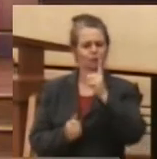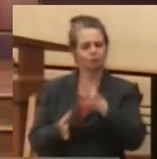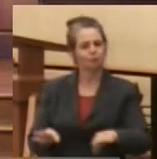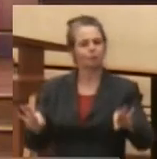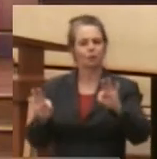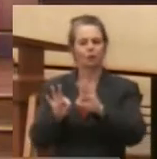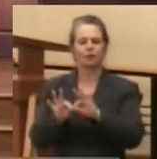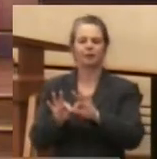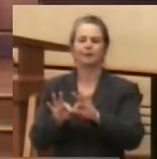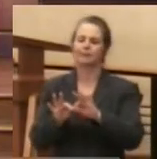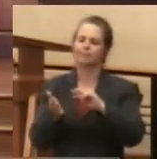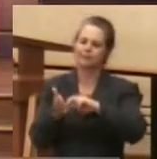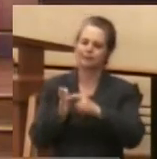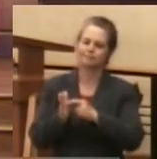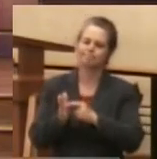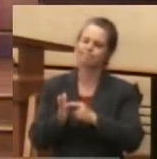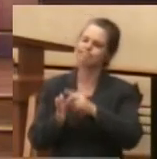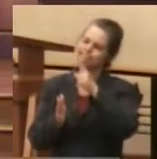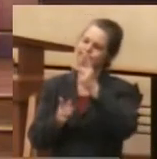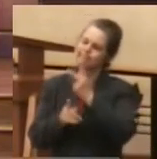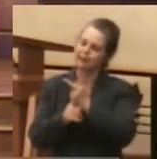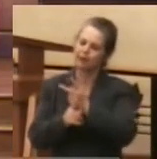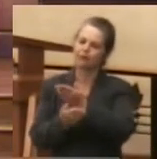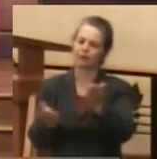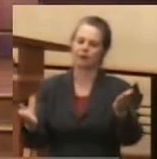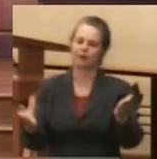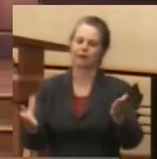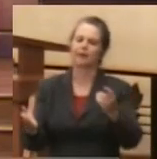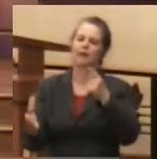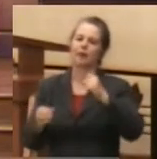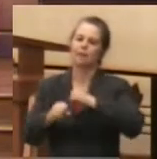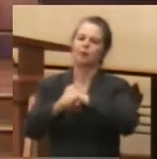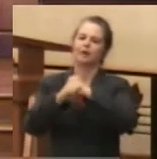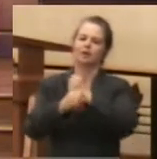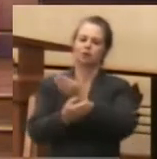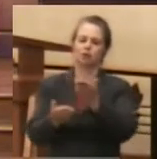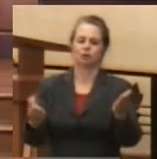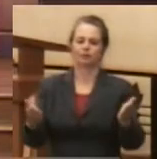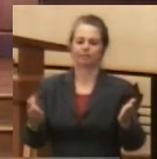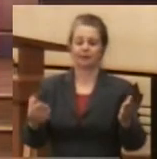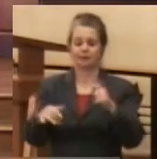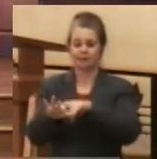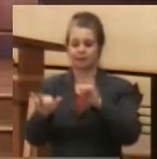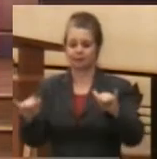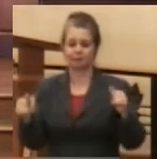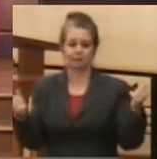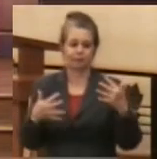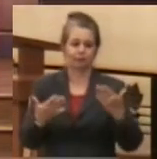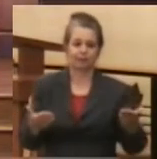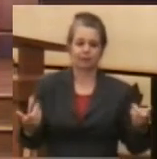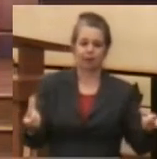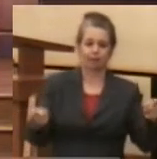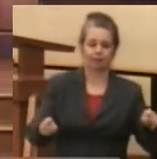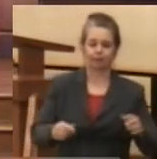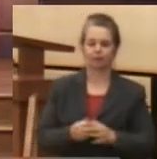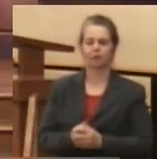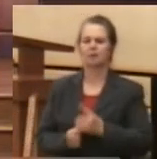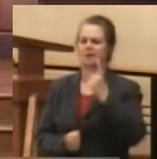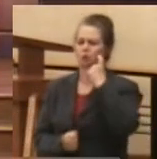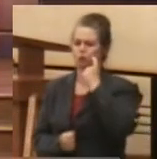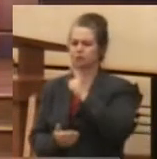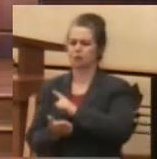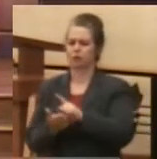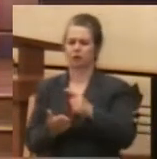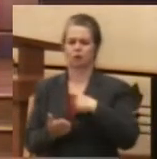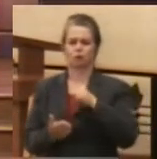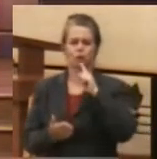are cared for. It means you are protected. Even when scary things happen. Now this last week I